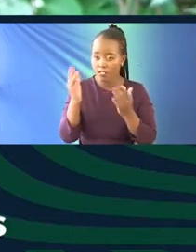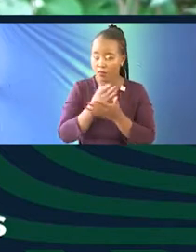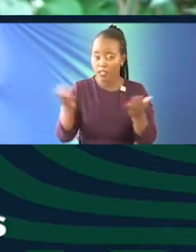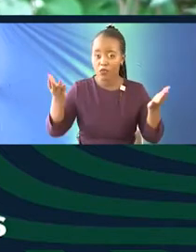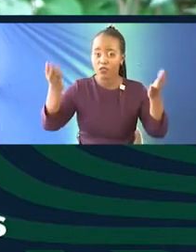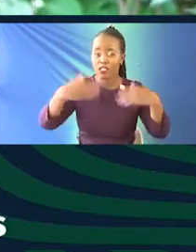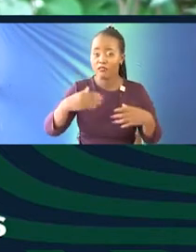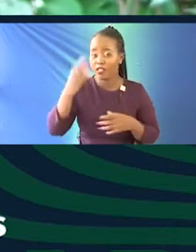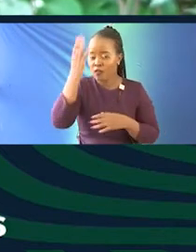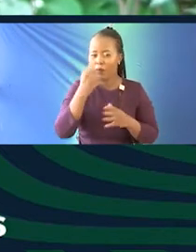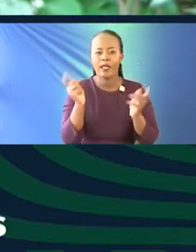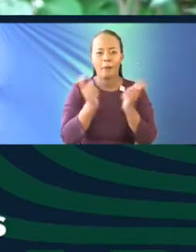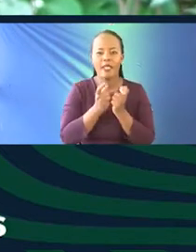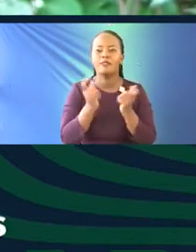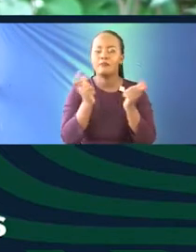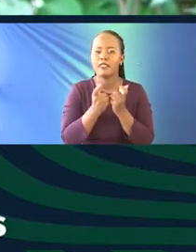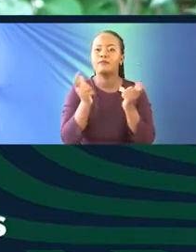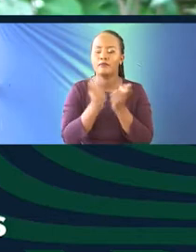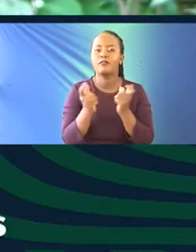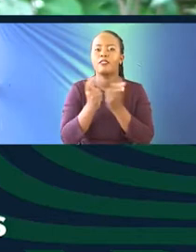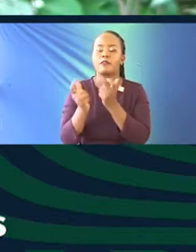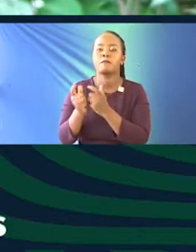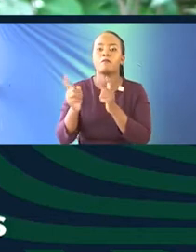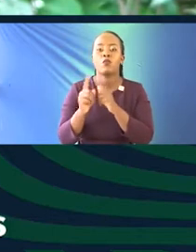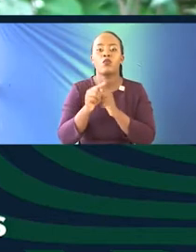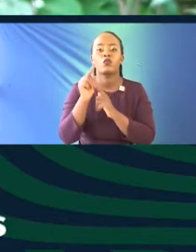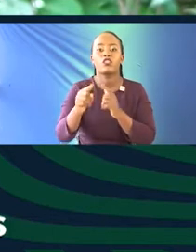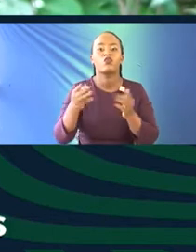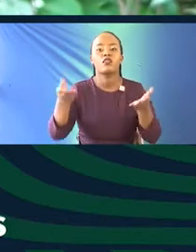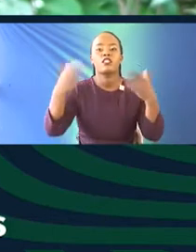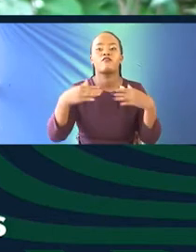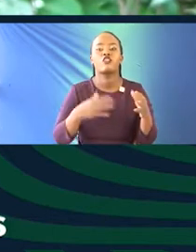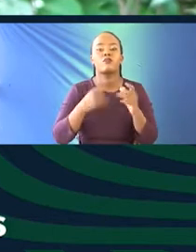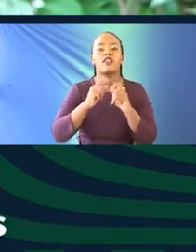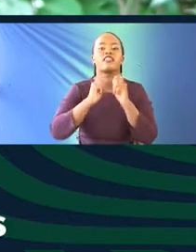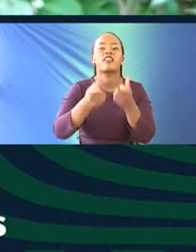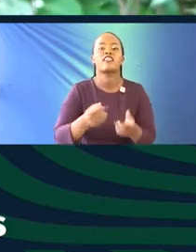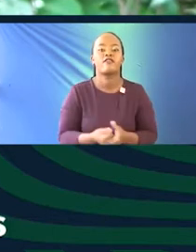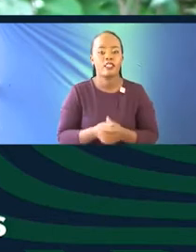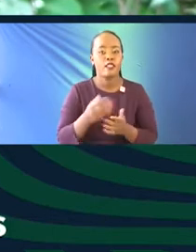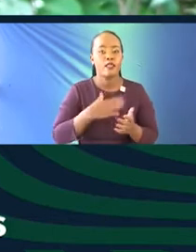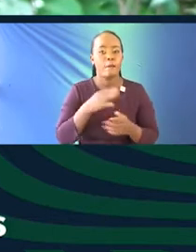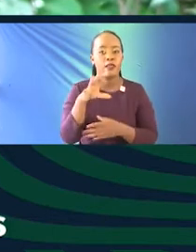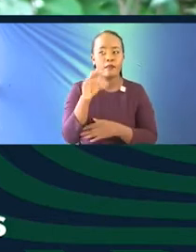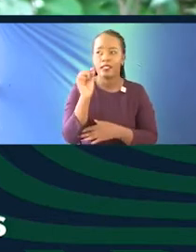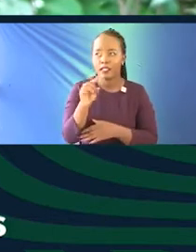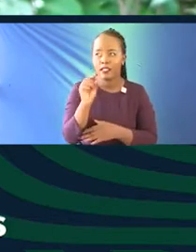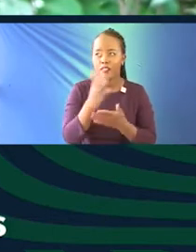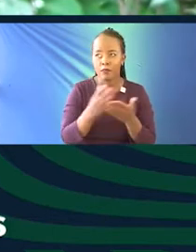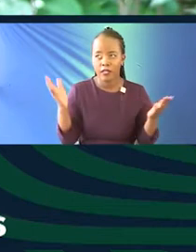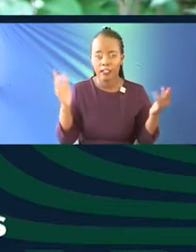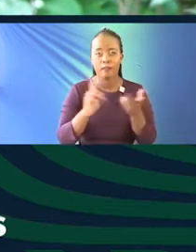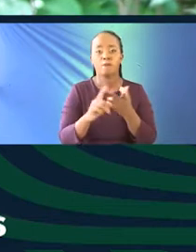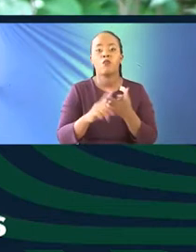because of the pain I used to endure and it was sort of like handed to me as a gift in 2017. I took the product and when it